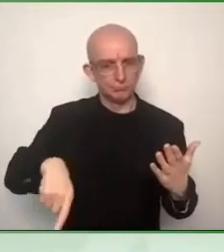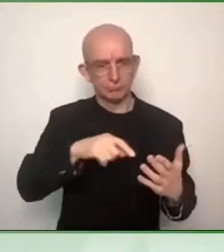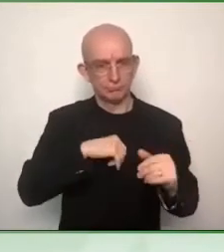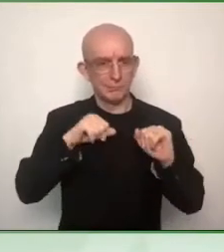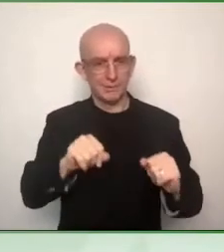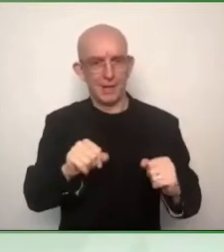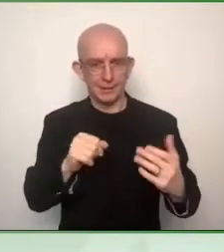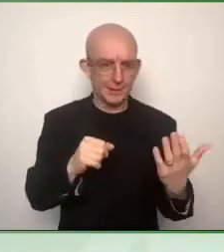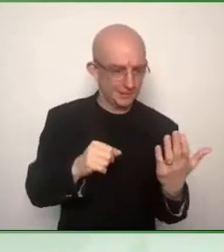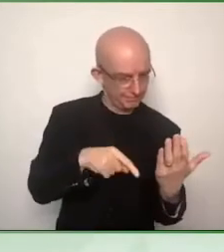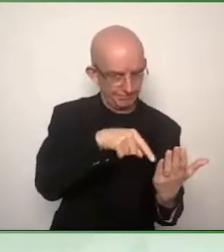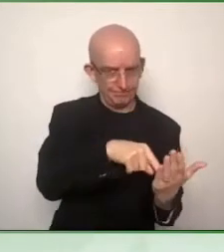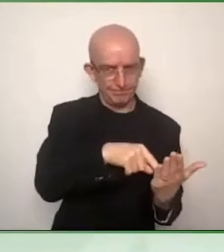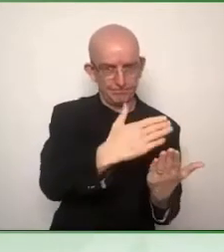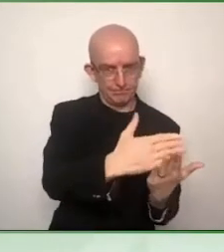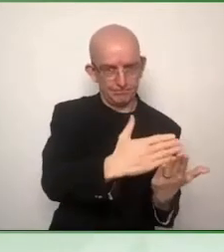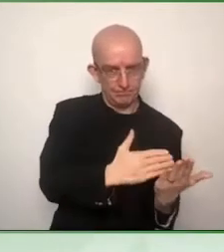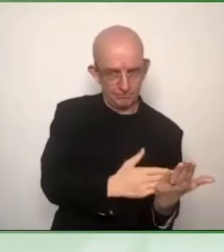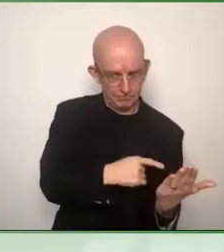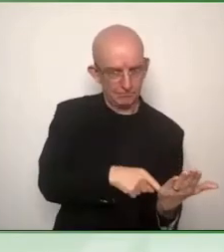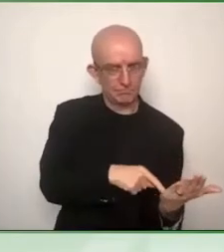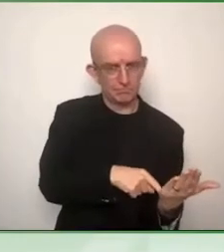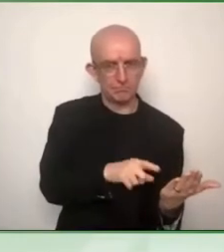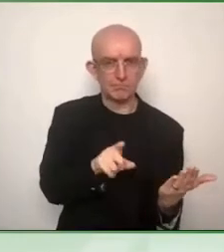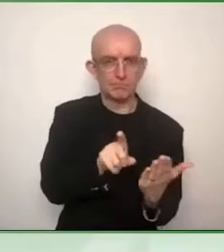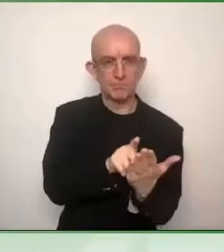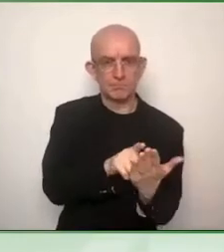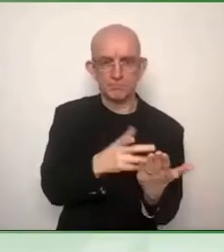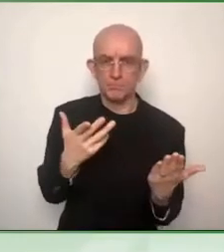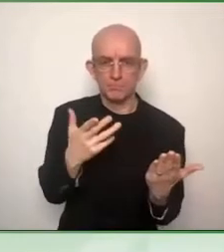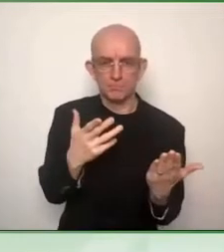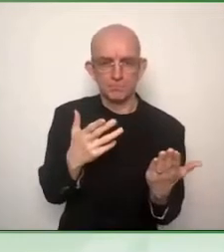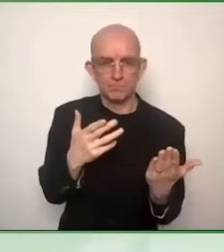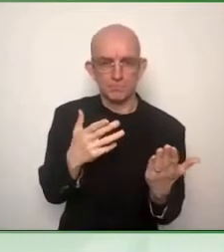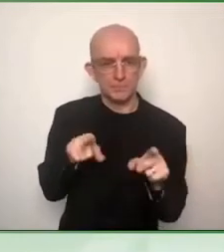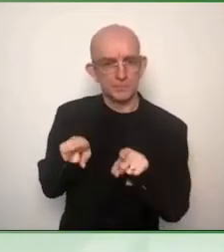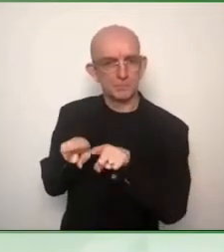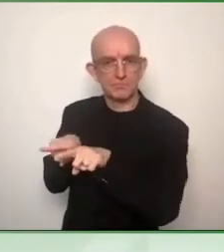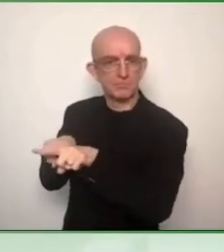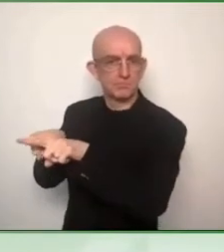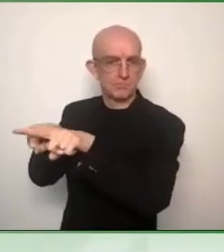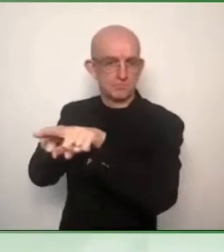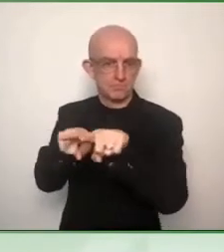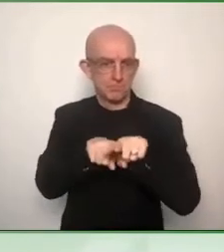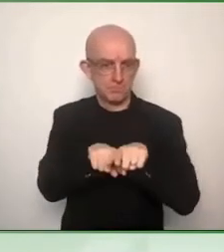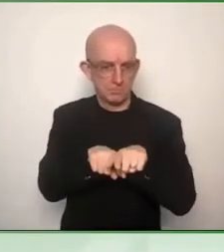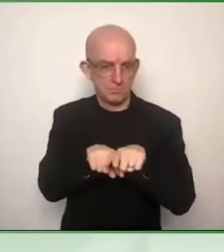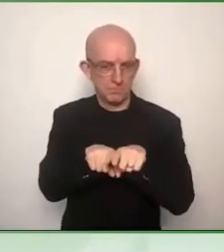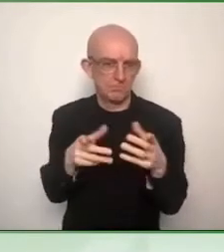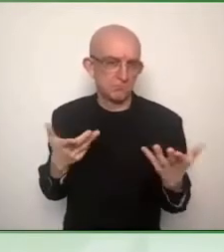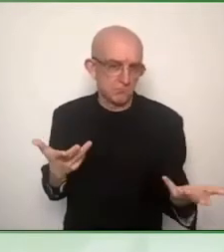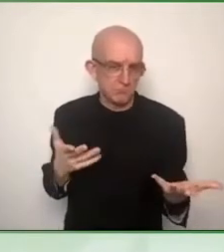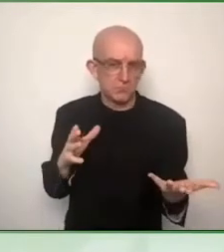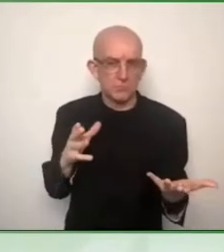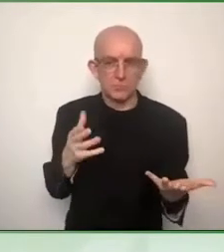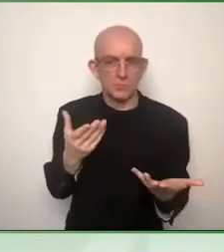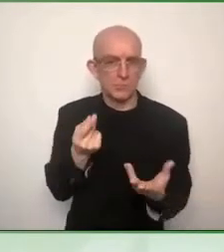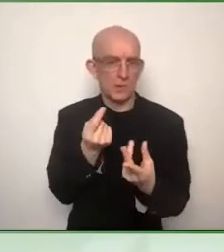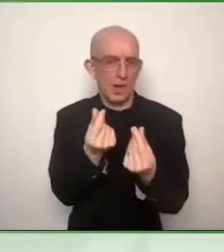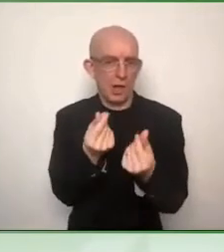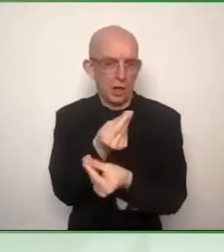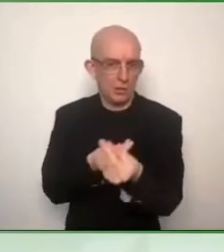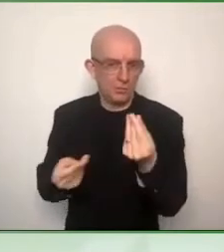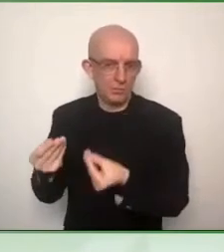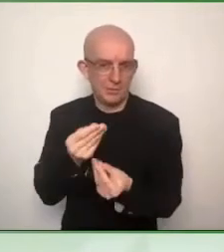have to comply with the law. But the law says we will develop standards that if you